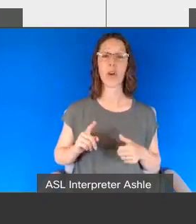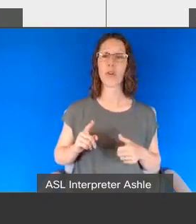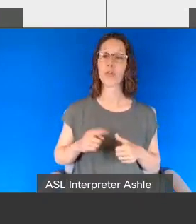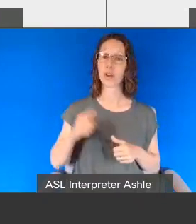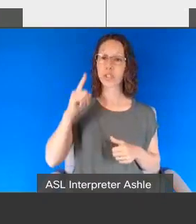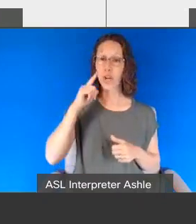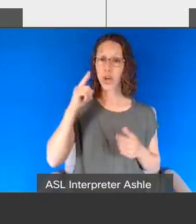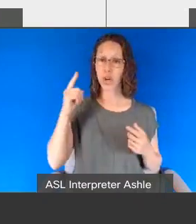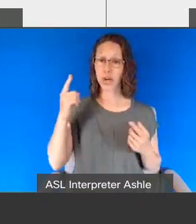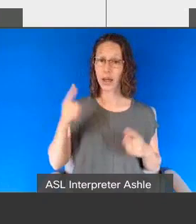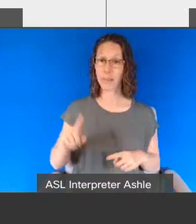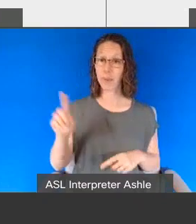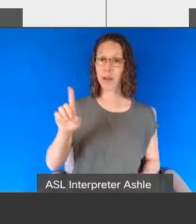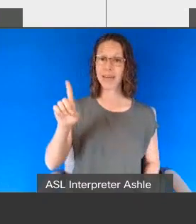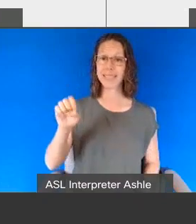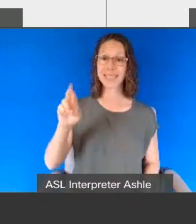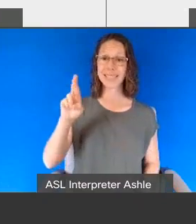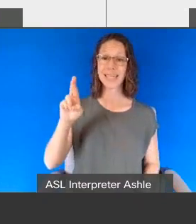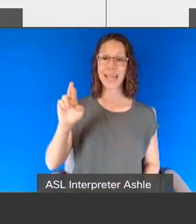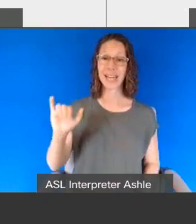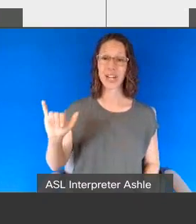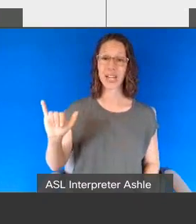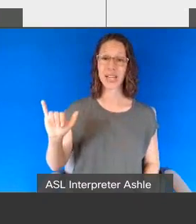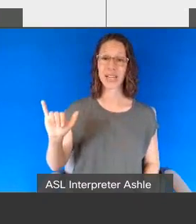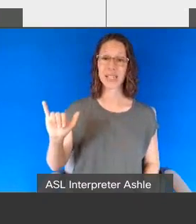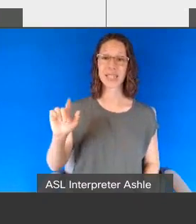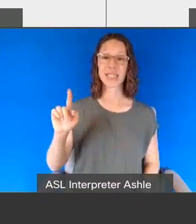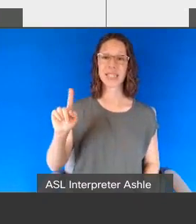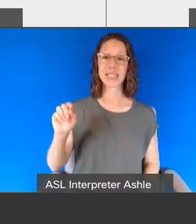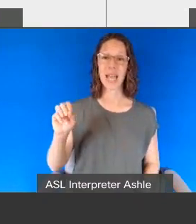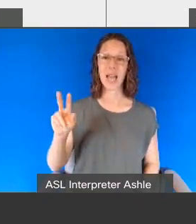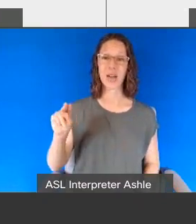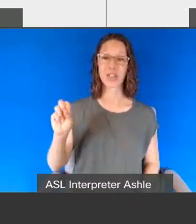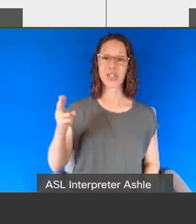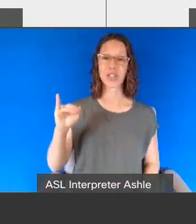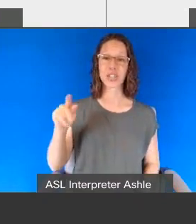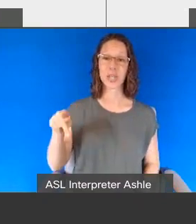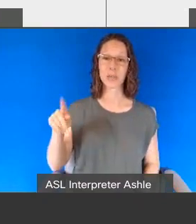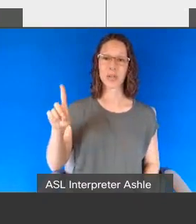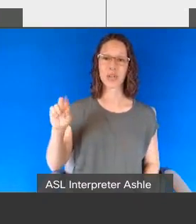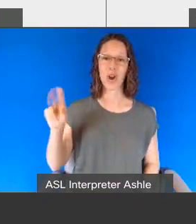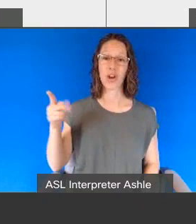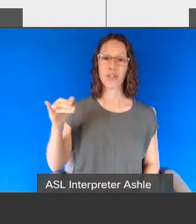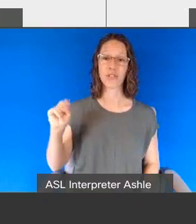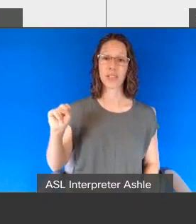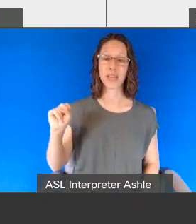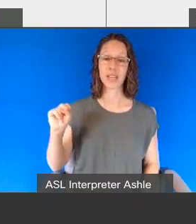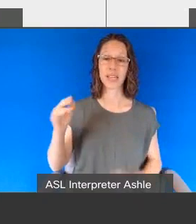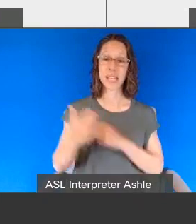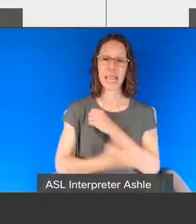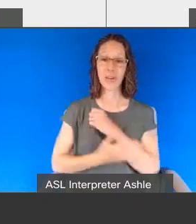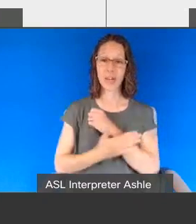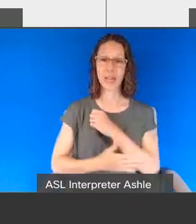which is in dauphin county a program created by a woman named ashley yinger